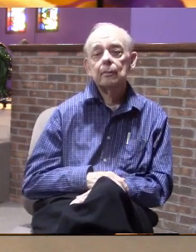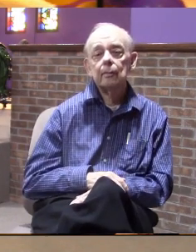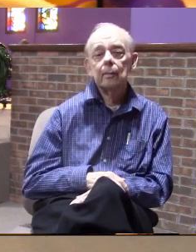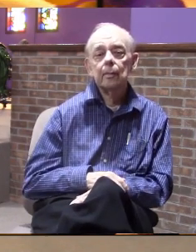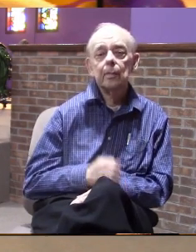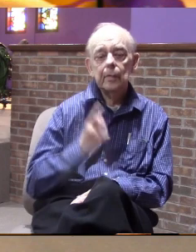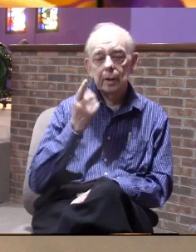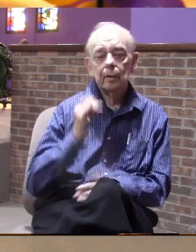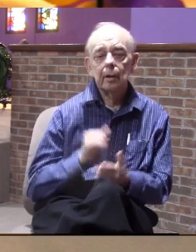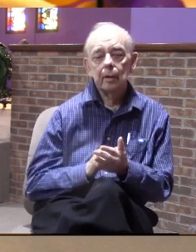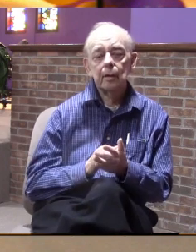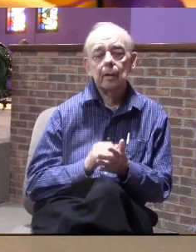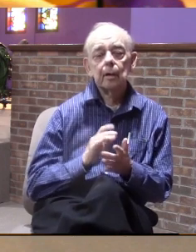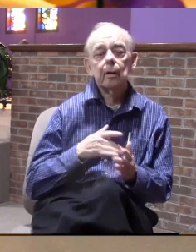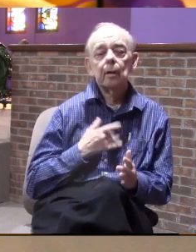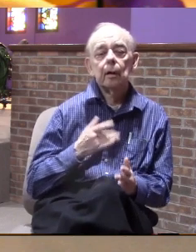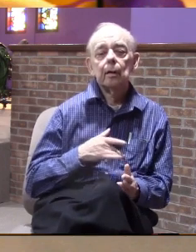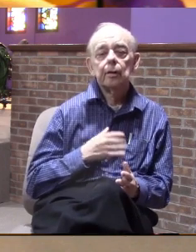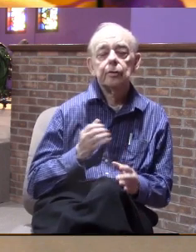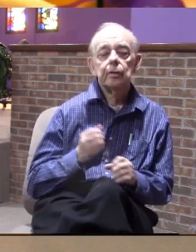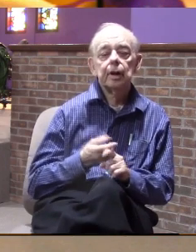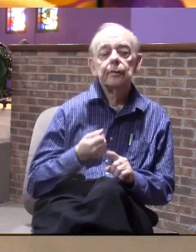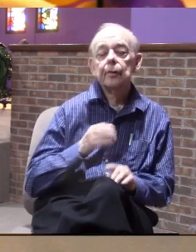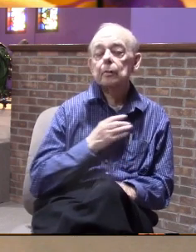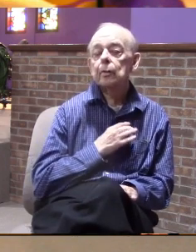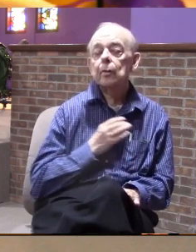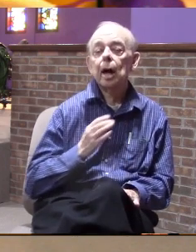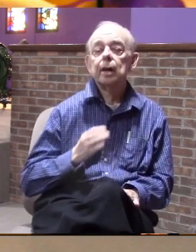do you understand that's a feeling that you get from Christ